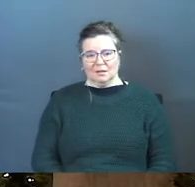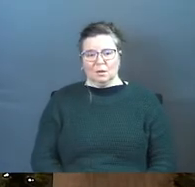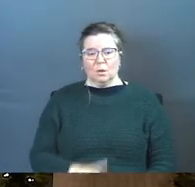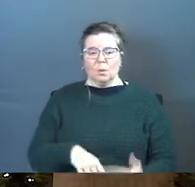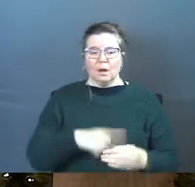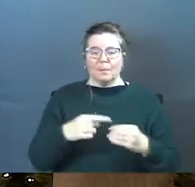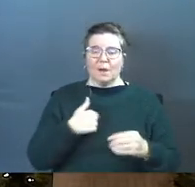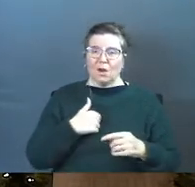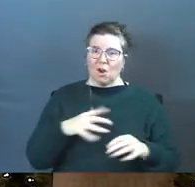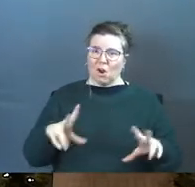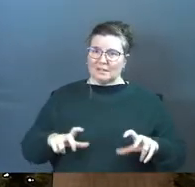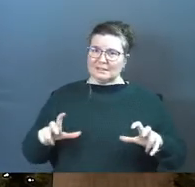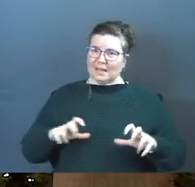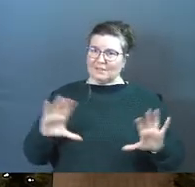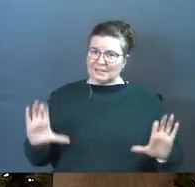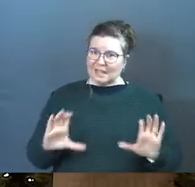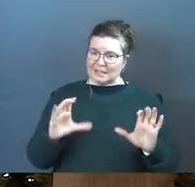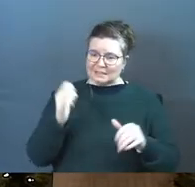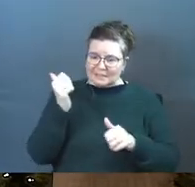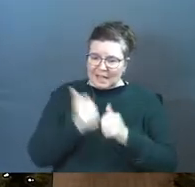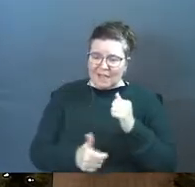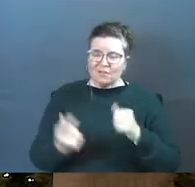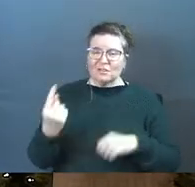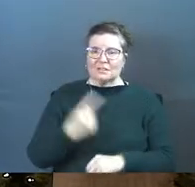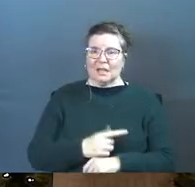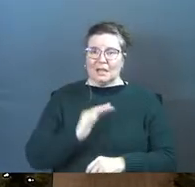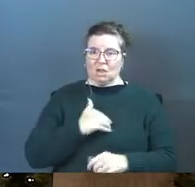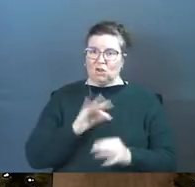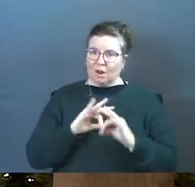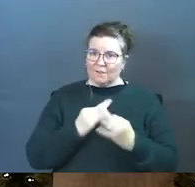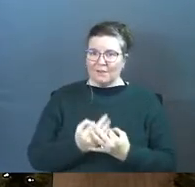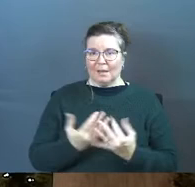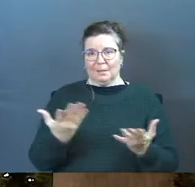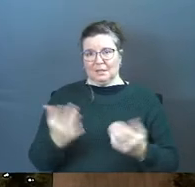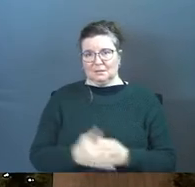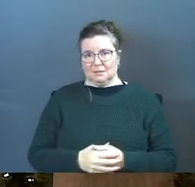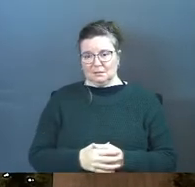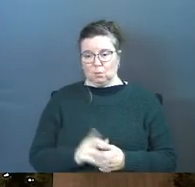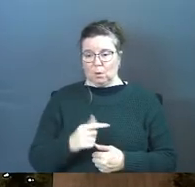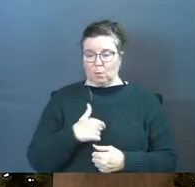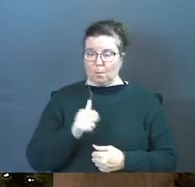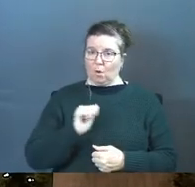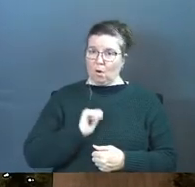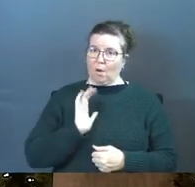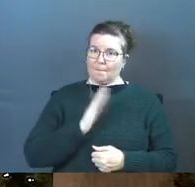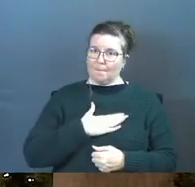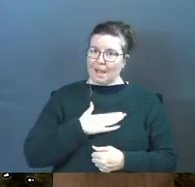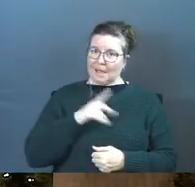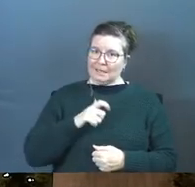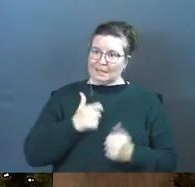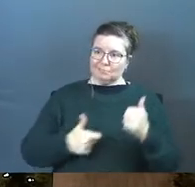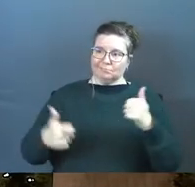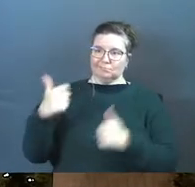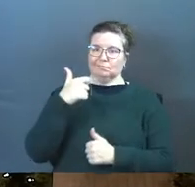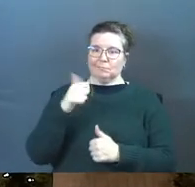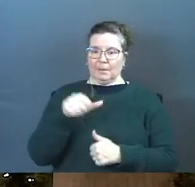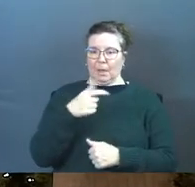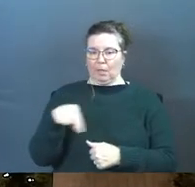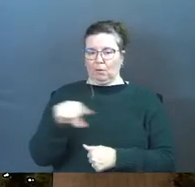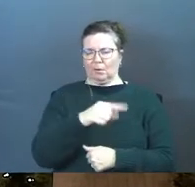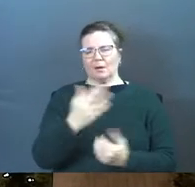what about our selfish acts every single day in our families where we put our needs above everybody else